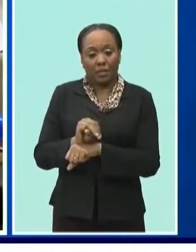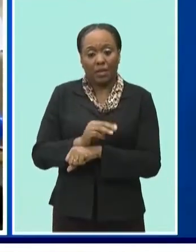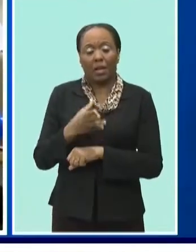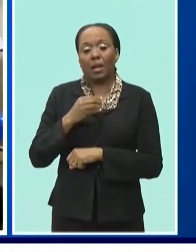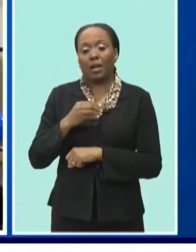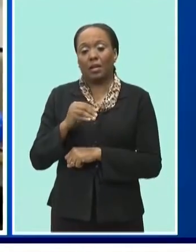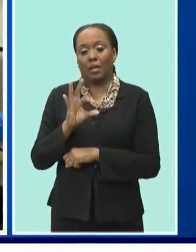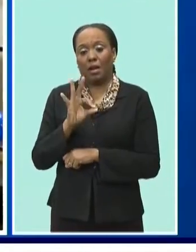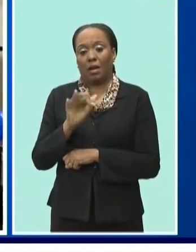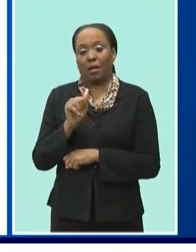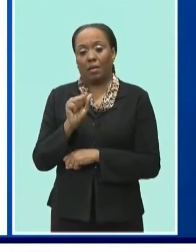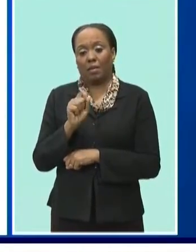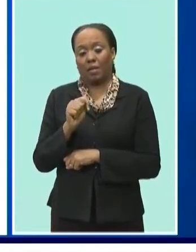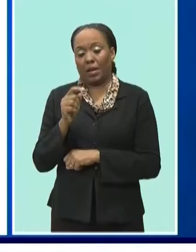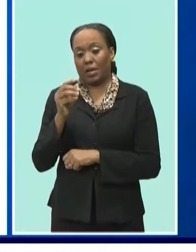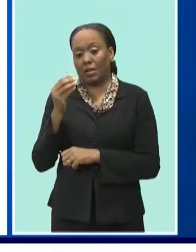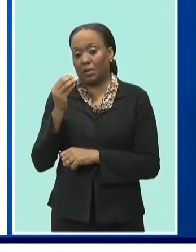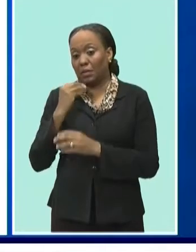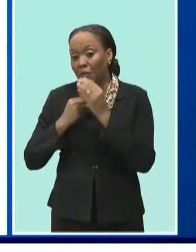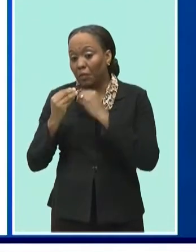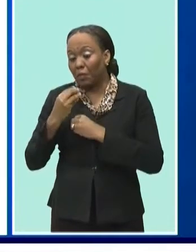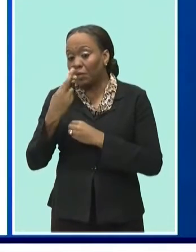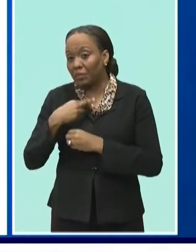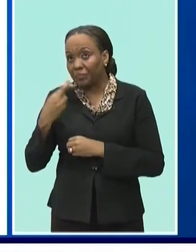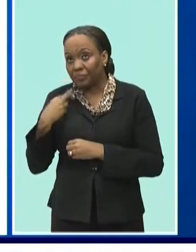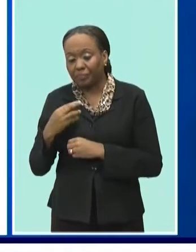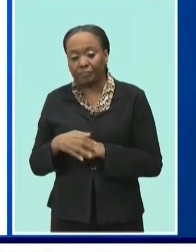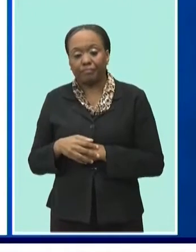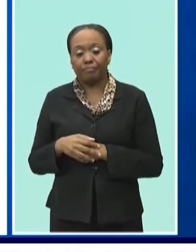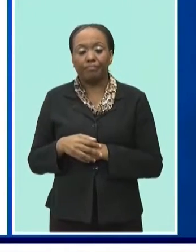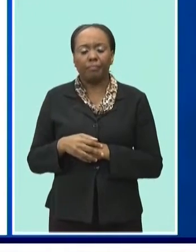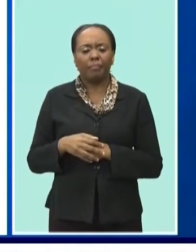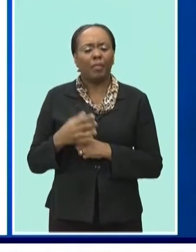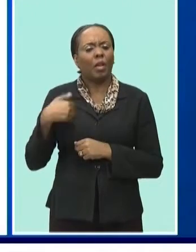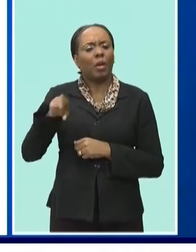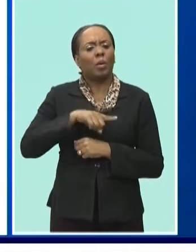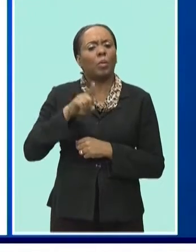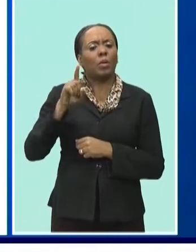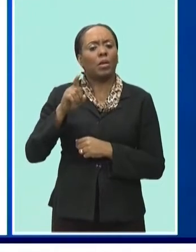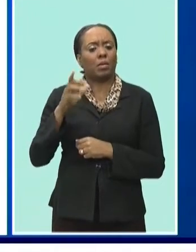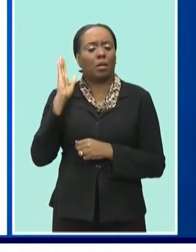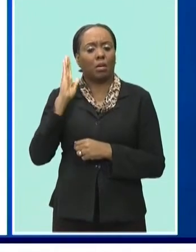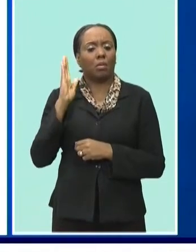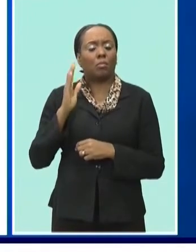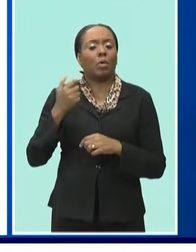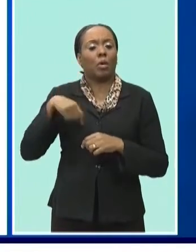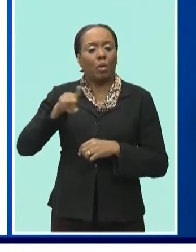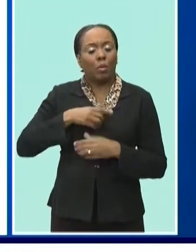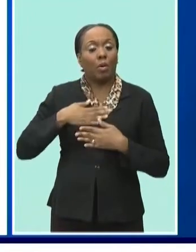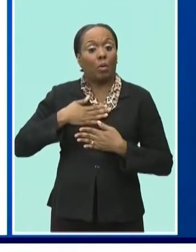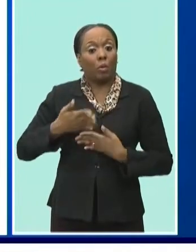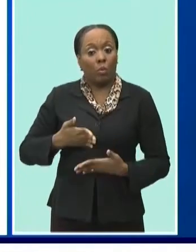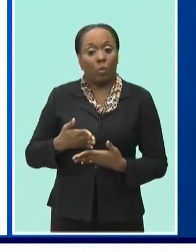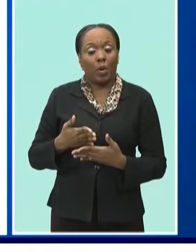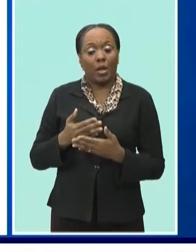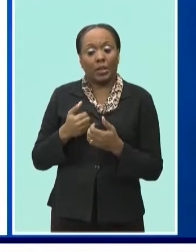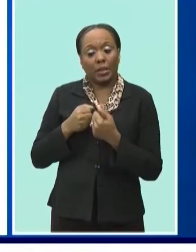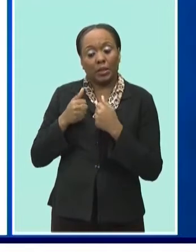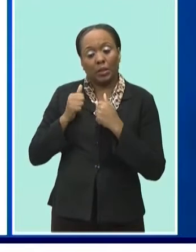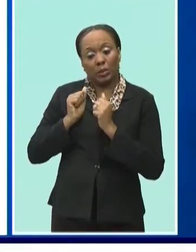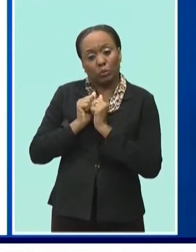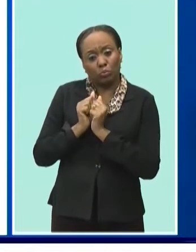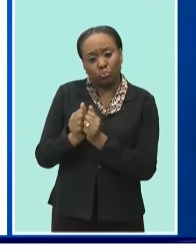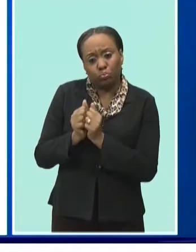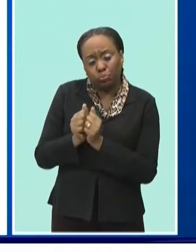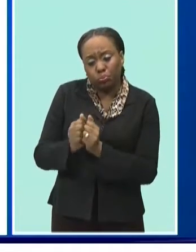food restaurants. We are prepared to walk with you every step of the way to ensure your success. But equally, we